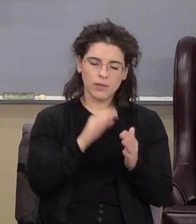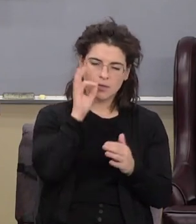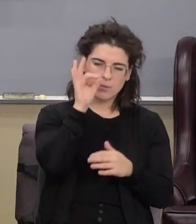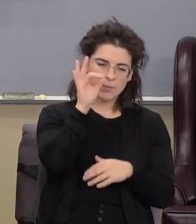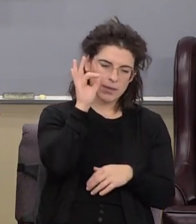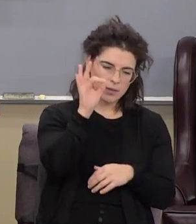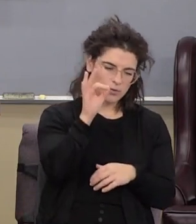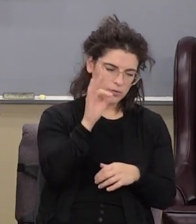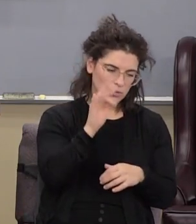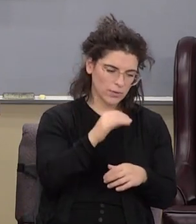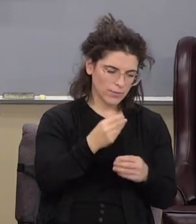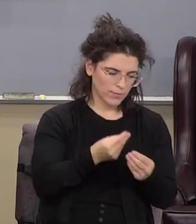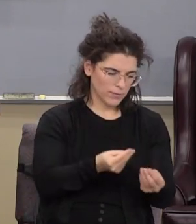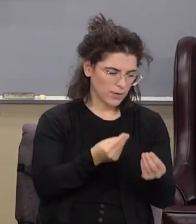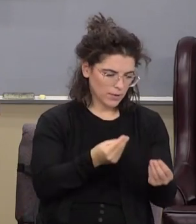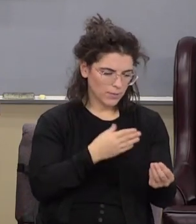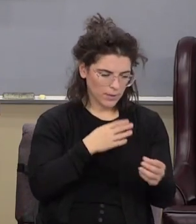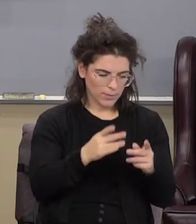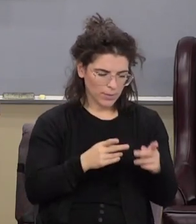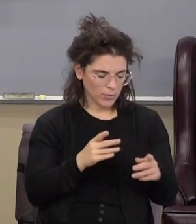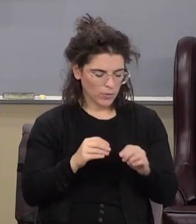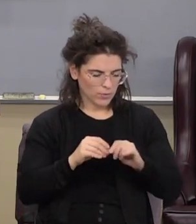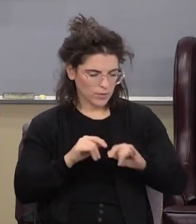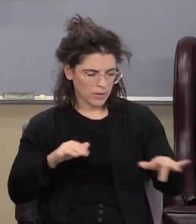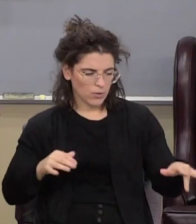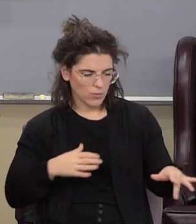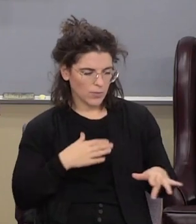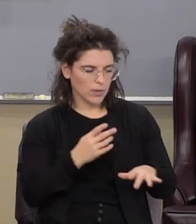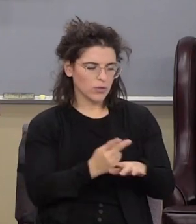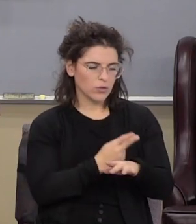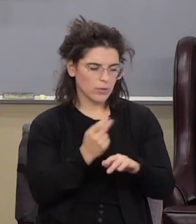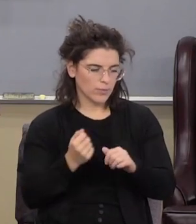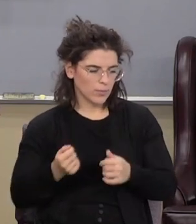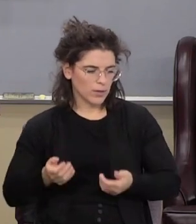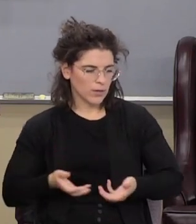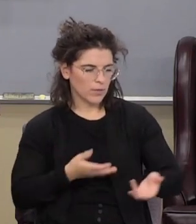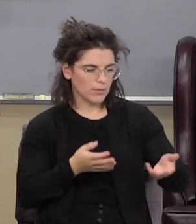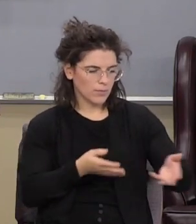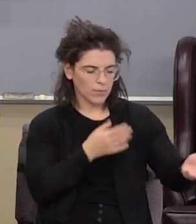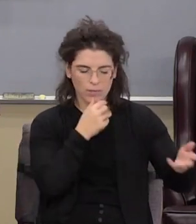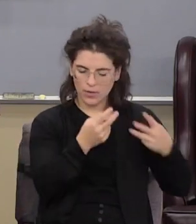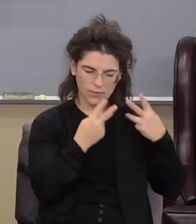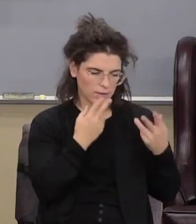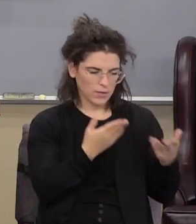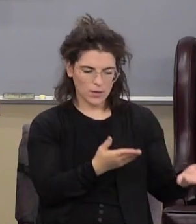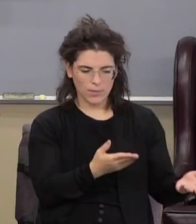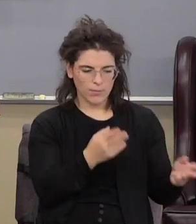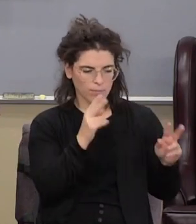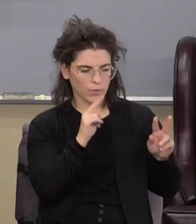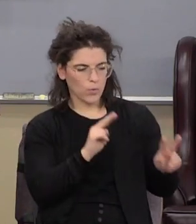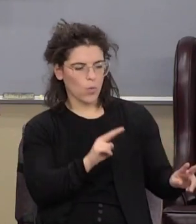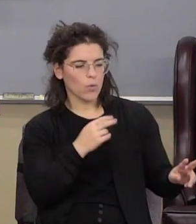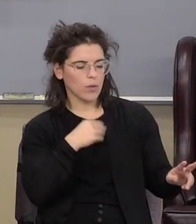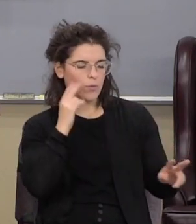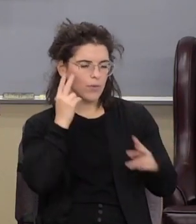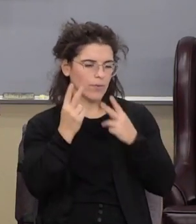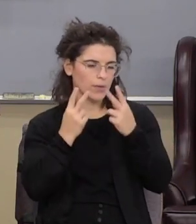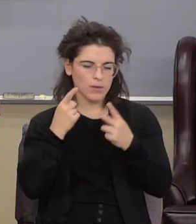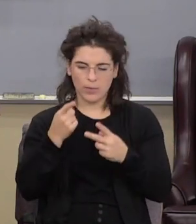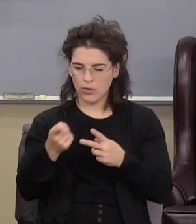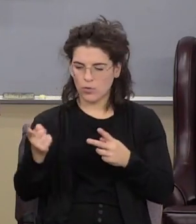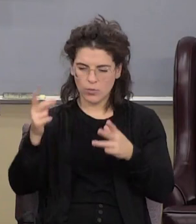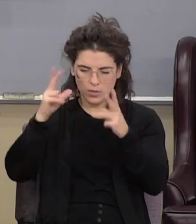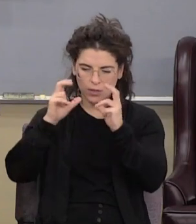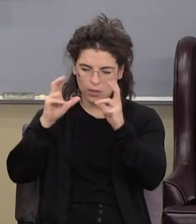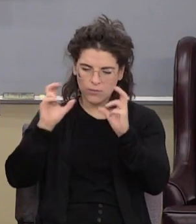feed my people you have scattered my flock and driven them away and have not visited them behold I will visit upon you the evil